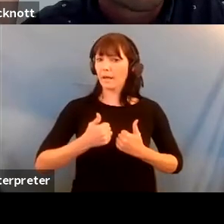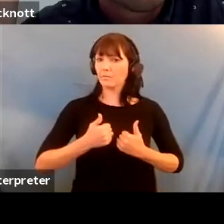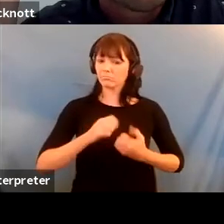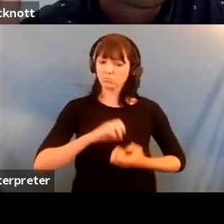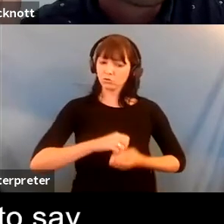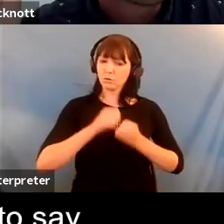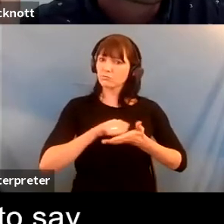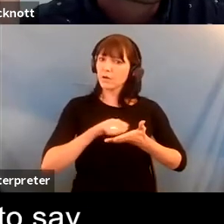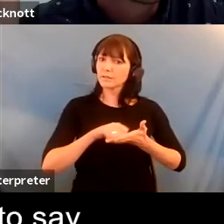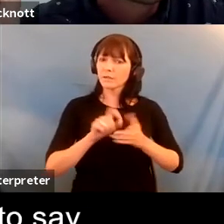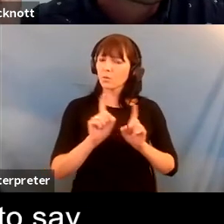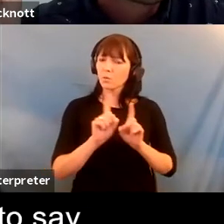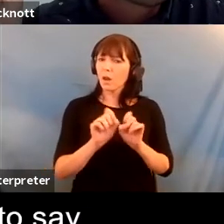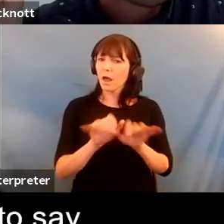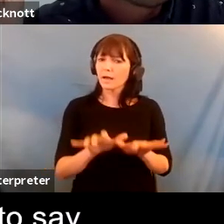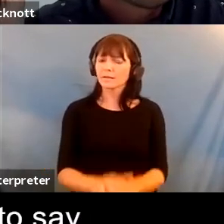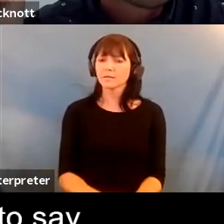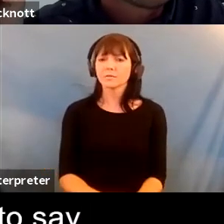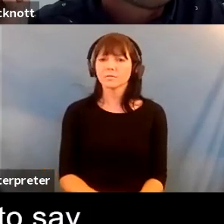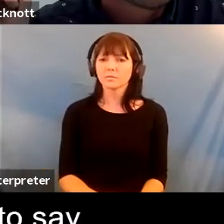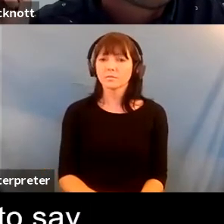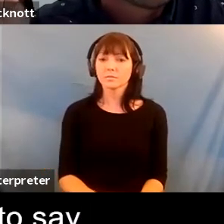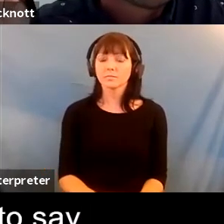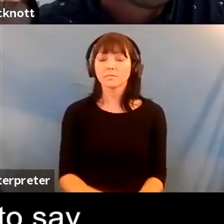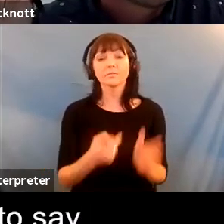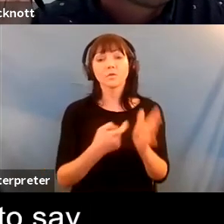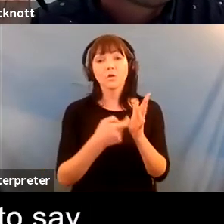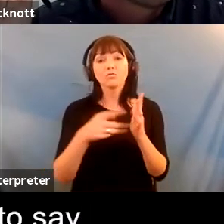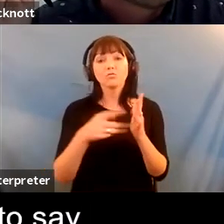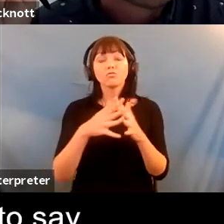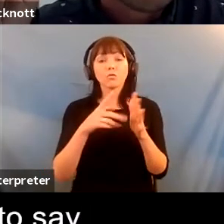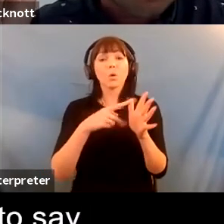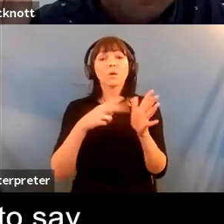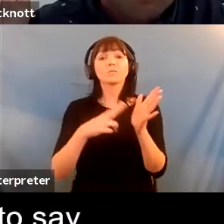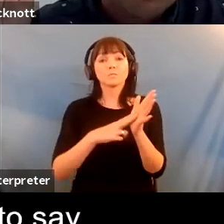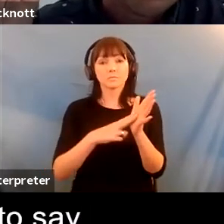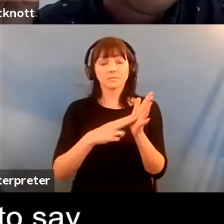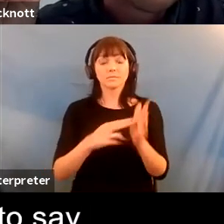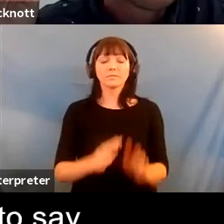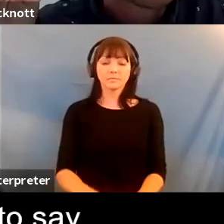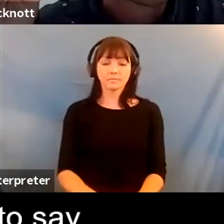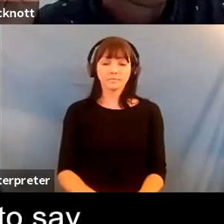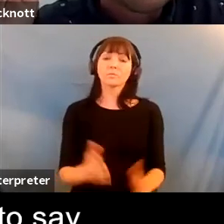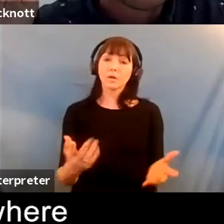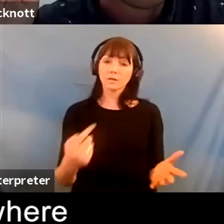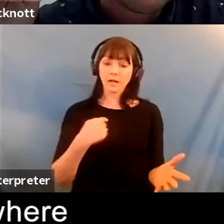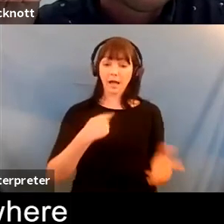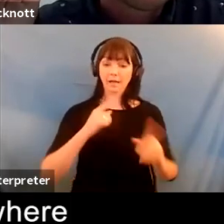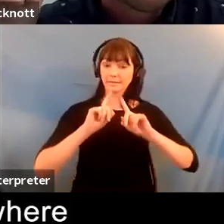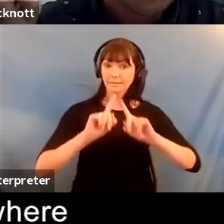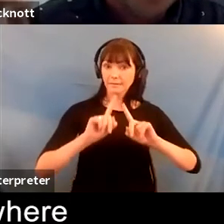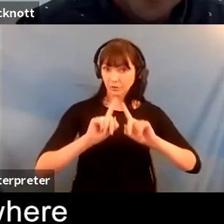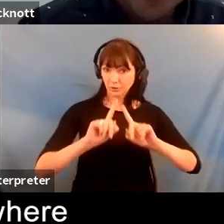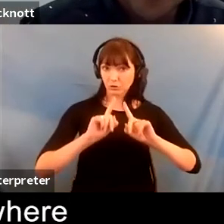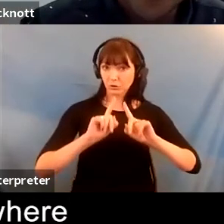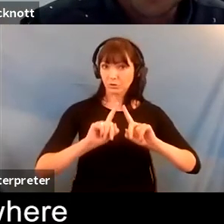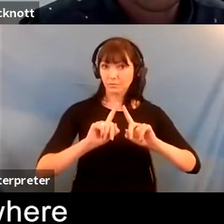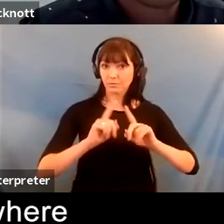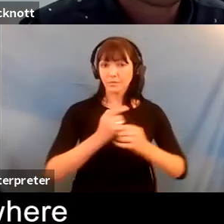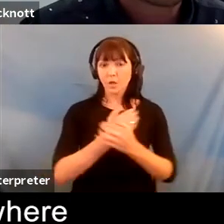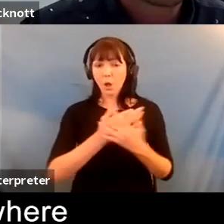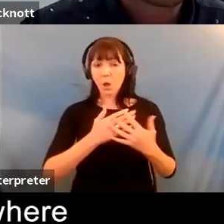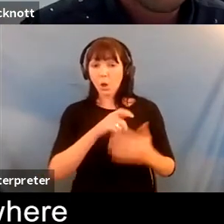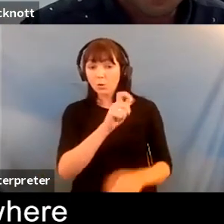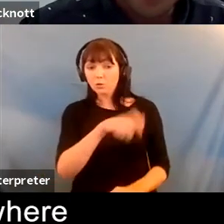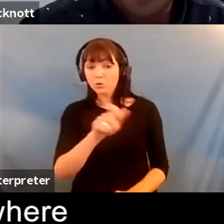okay yes um so i think something i want to say because i teach as well and i know that a lot of my students can hit a wall